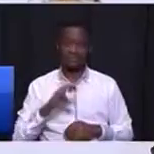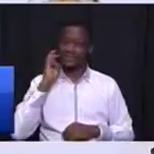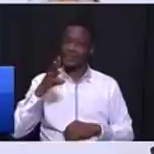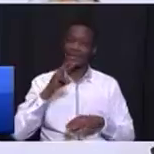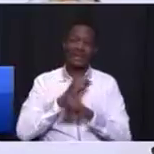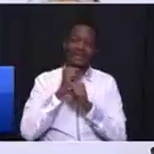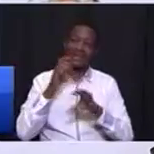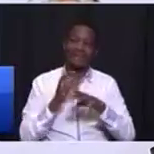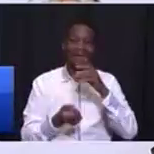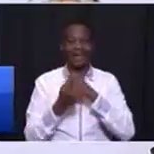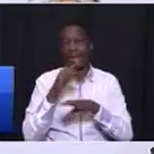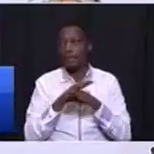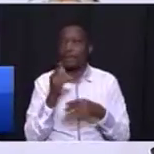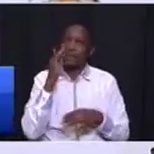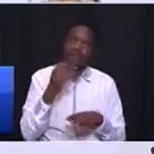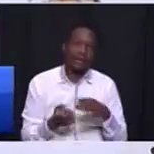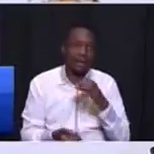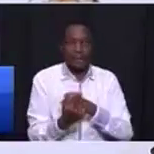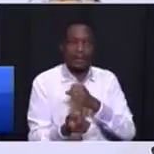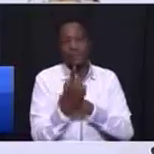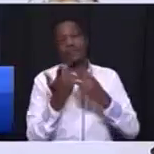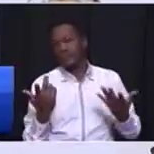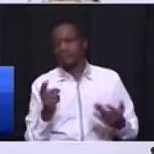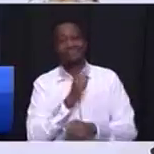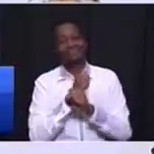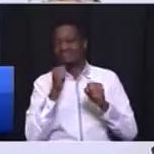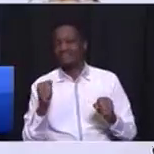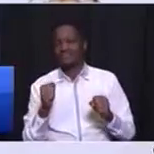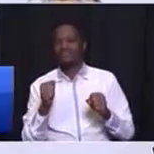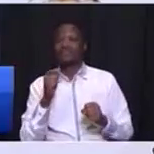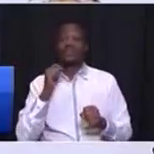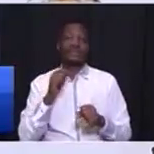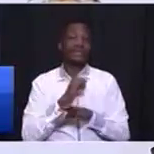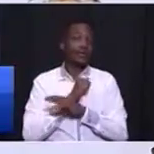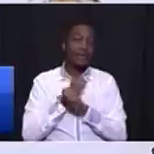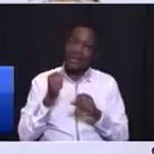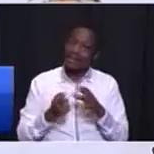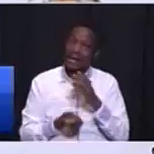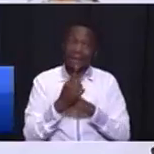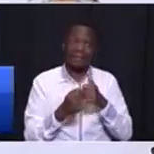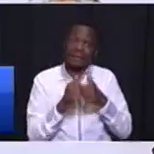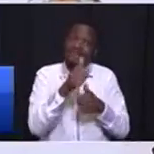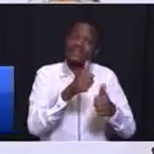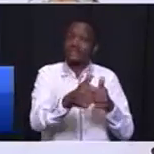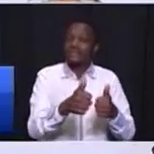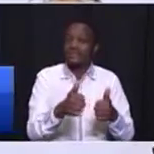not happen by osmosis as they always say. They will not happen by themselves.